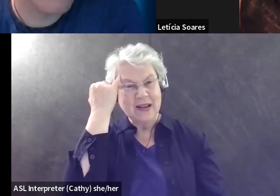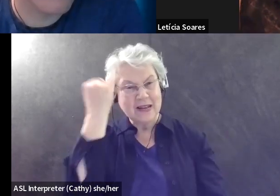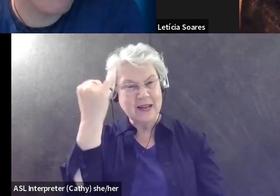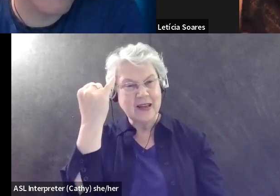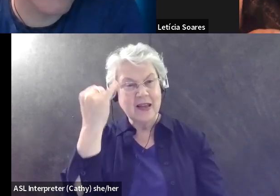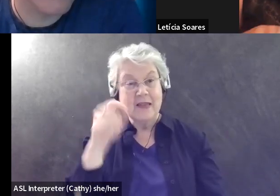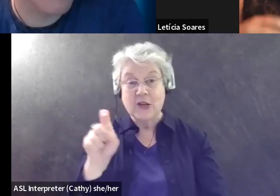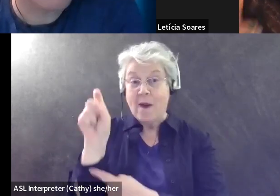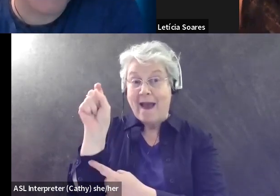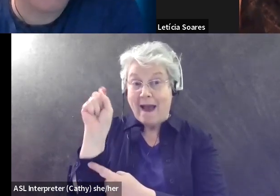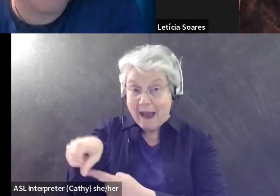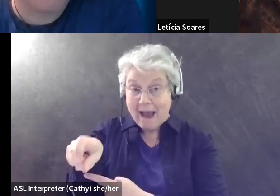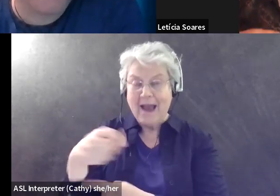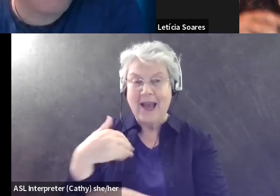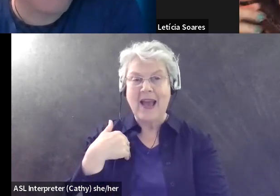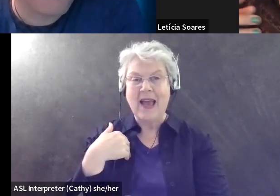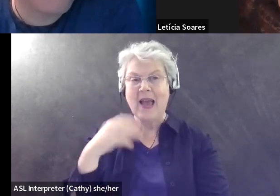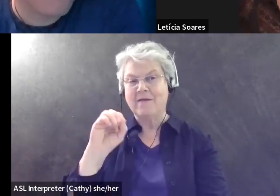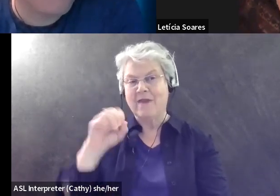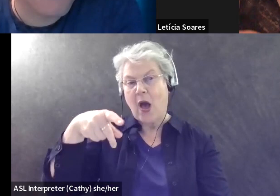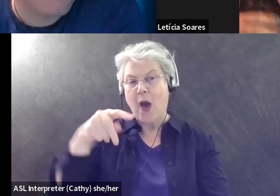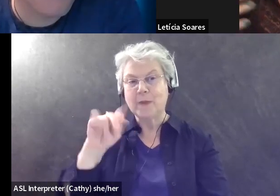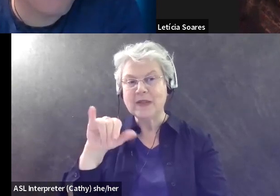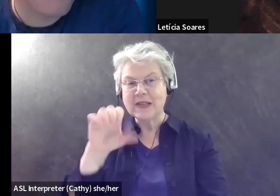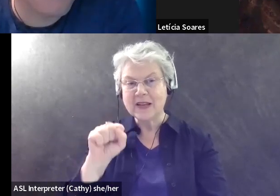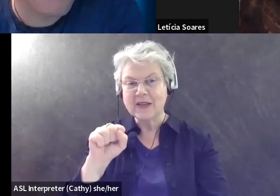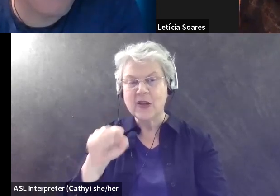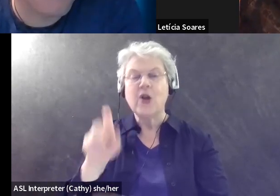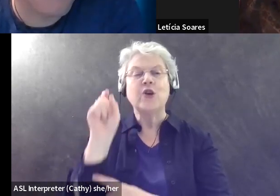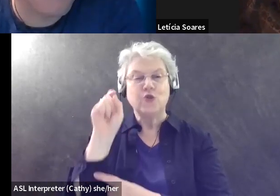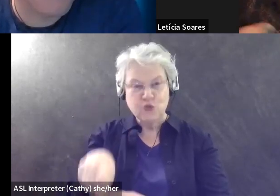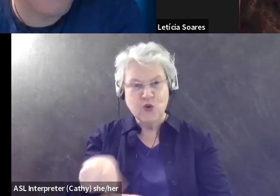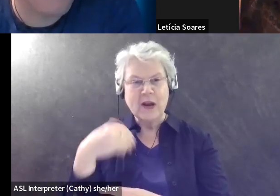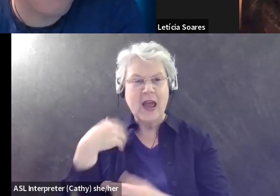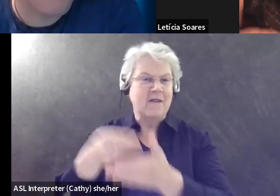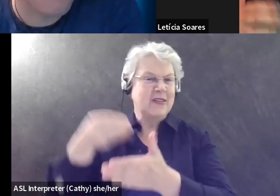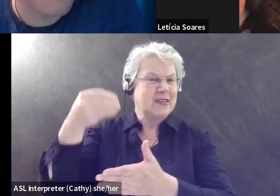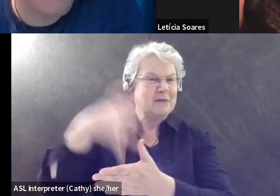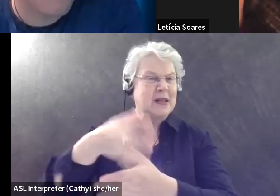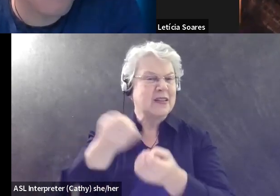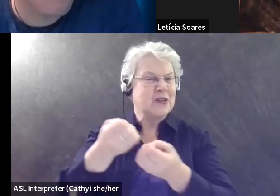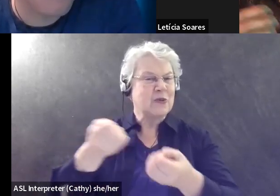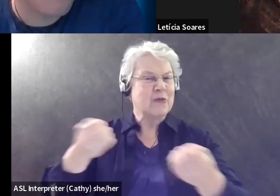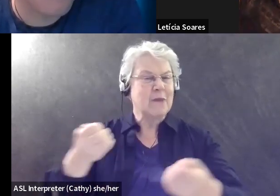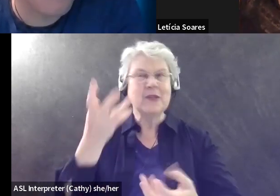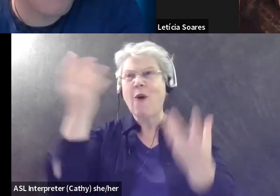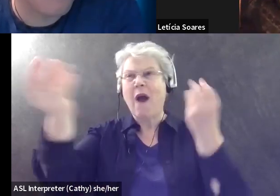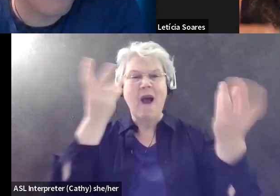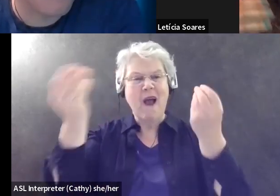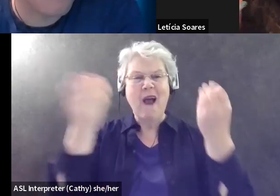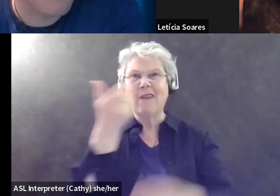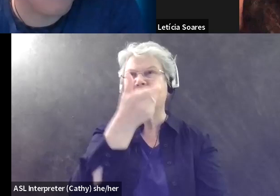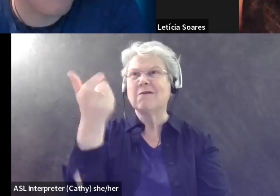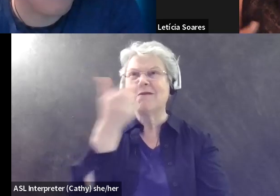ought to have optics. You ought to have this, you know, all this fancy equipment, you know, to go out and watch